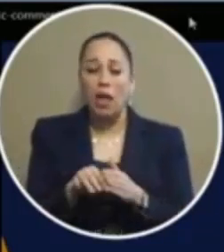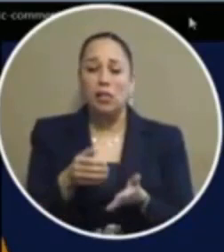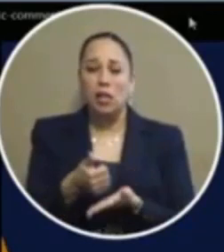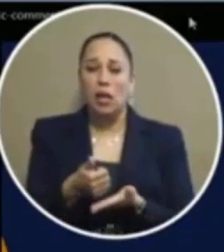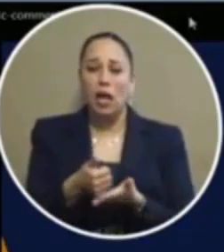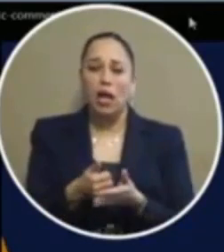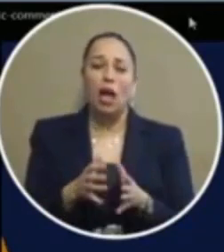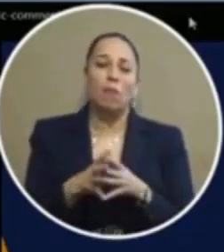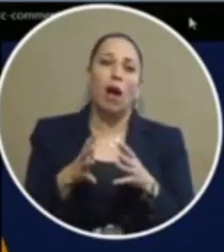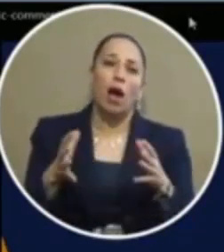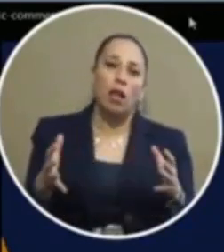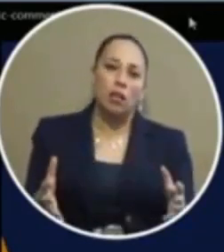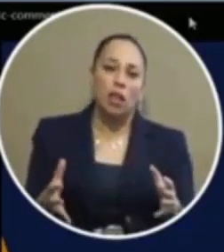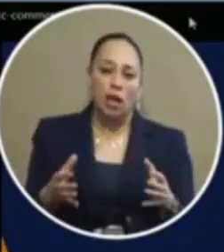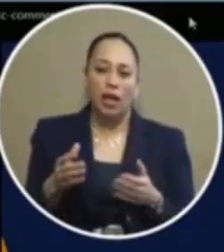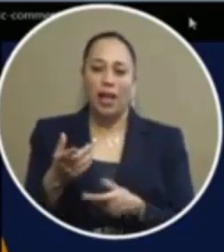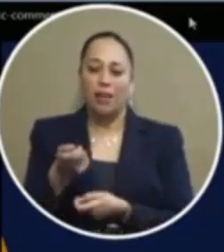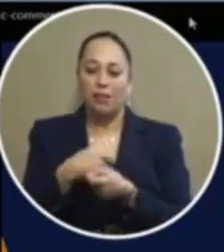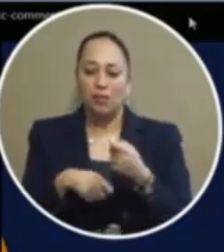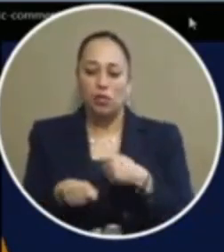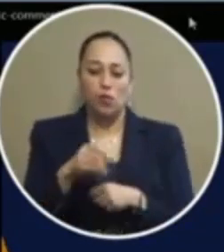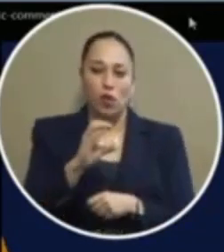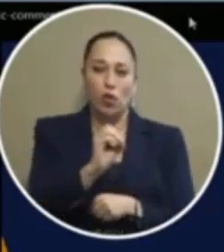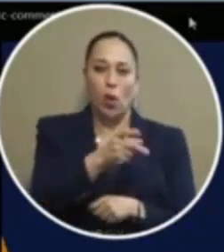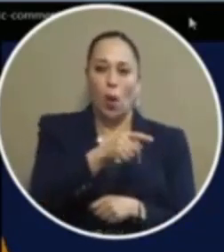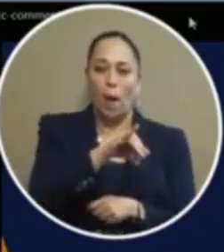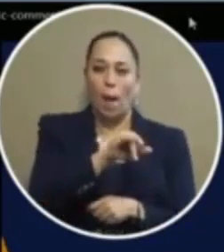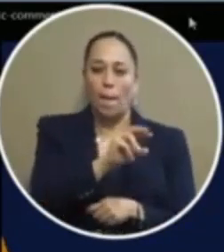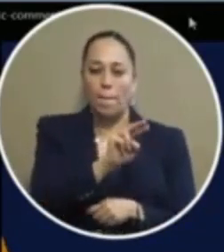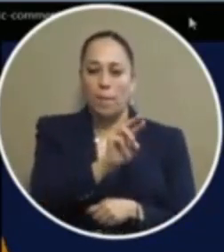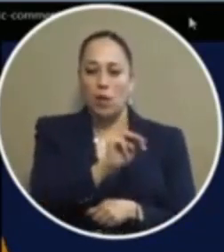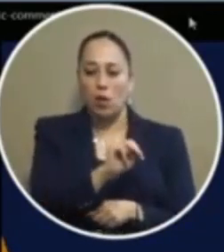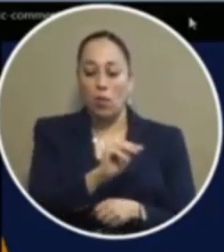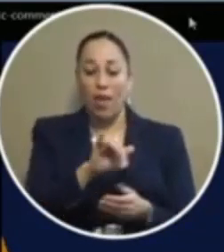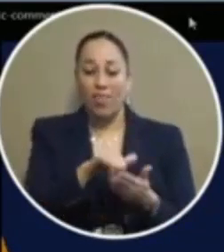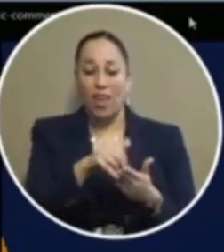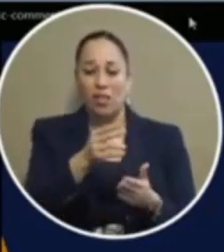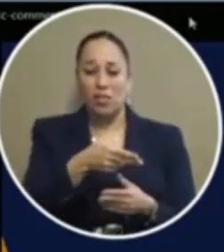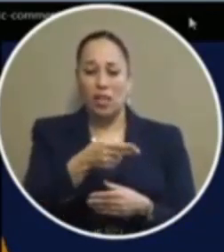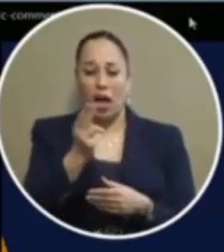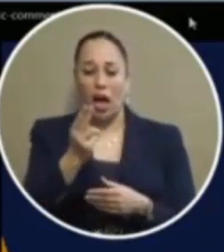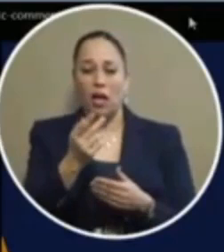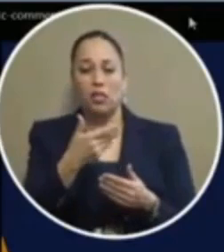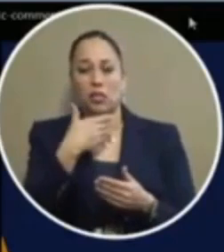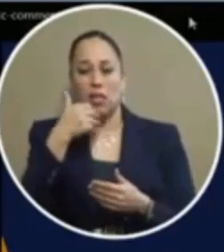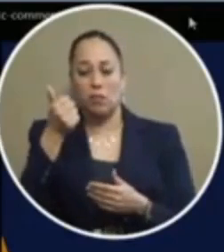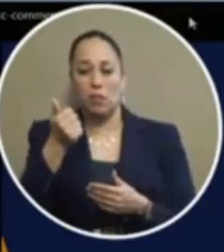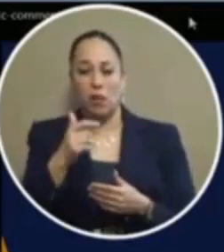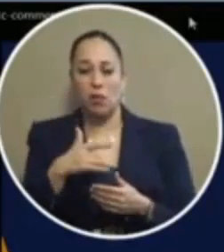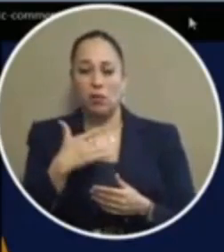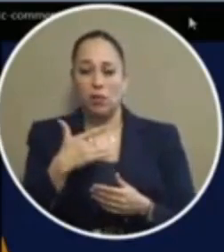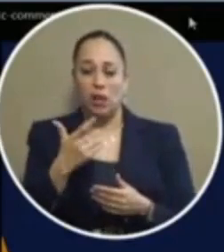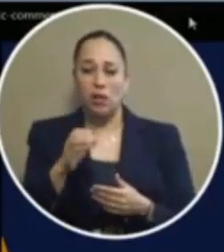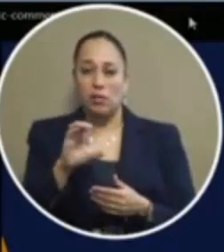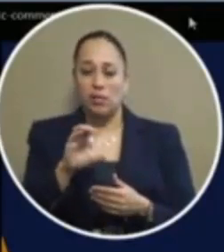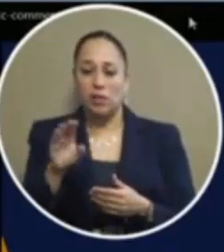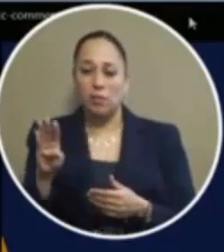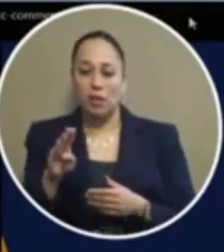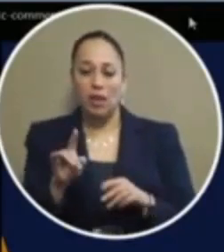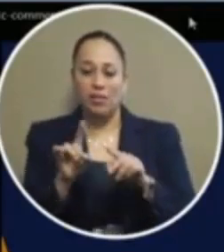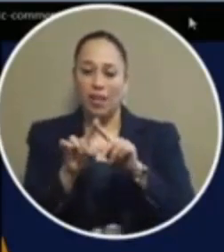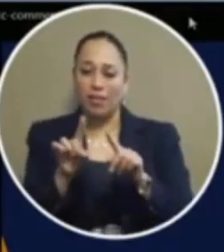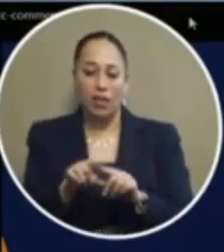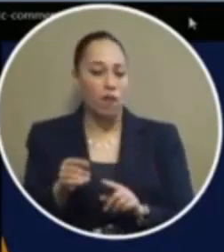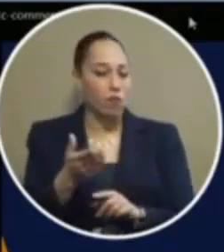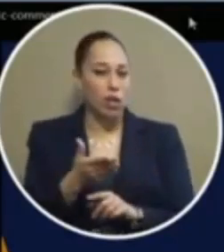to use some type of opioids and actually get addicted to that and those have a higher side effects of course when you see all the advertisements on tv there's many different